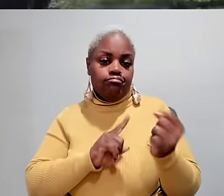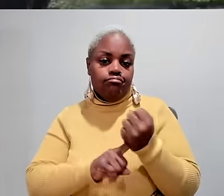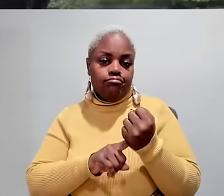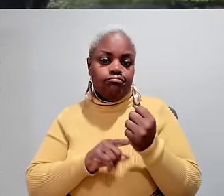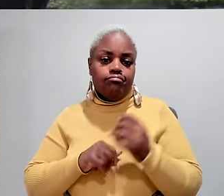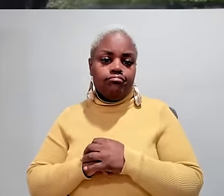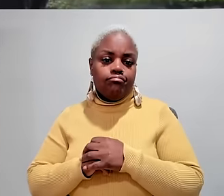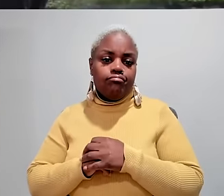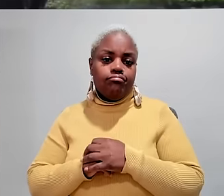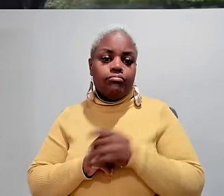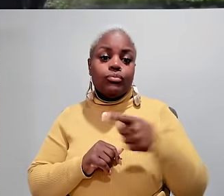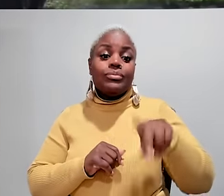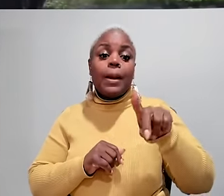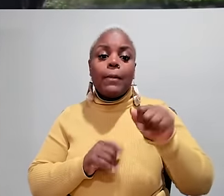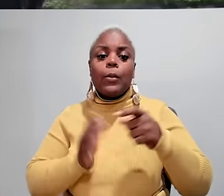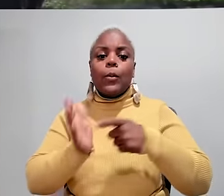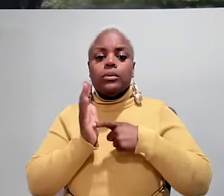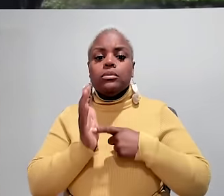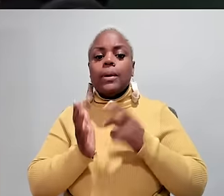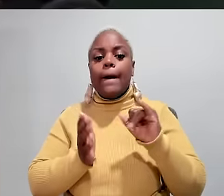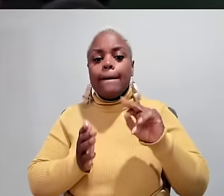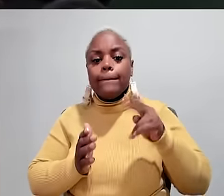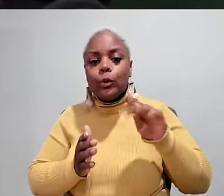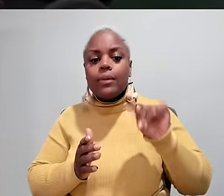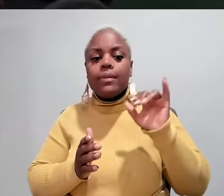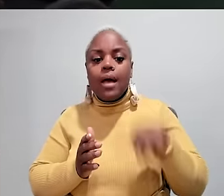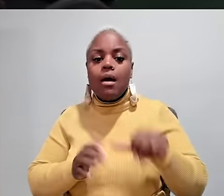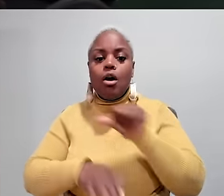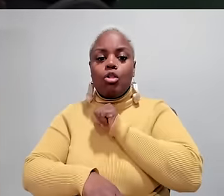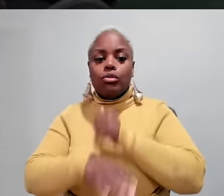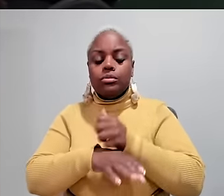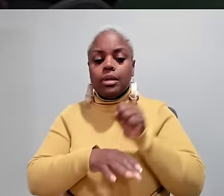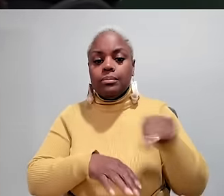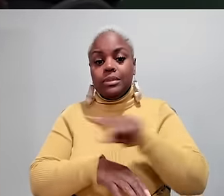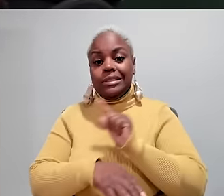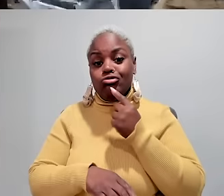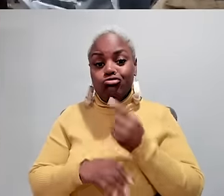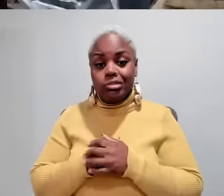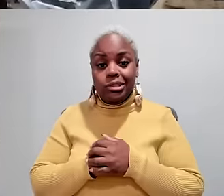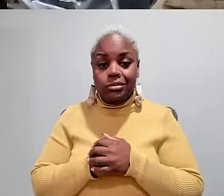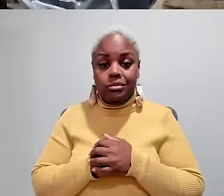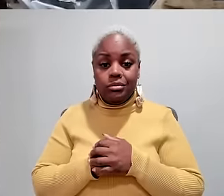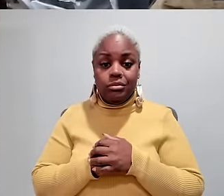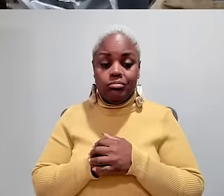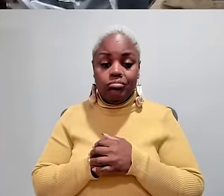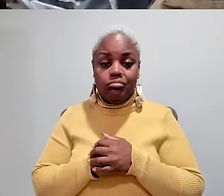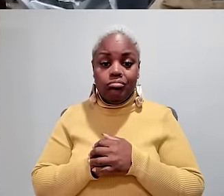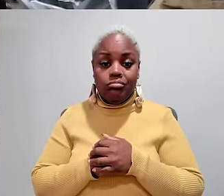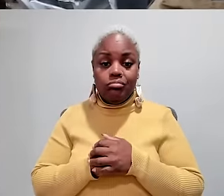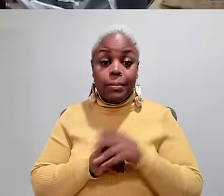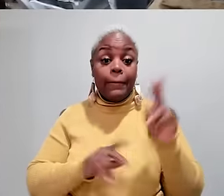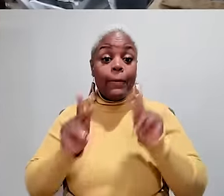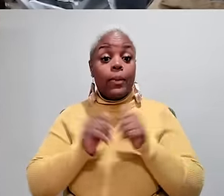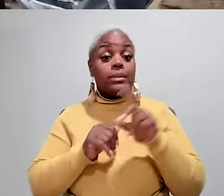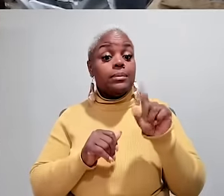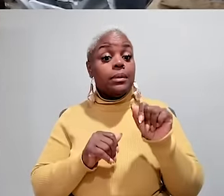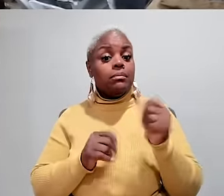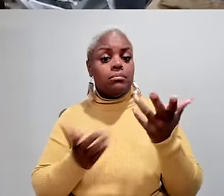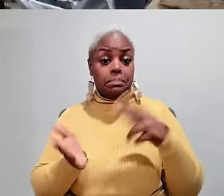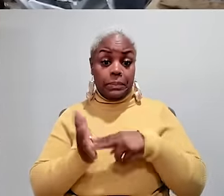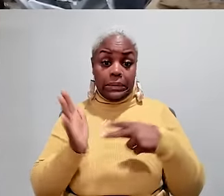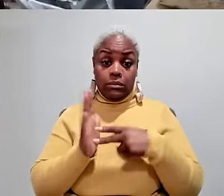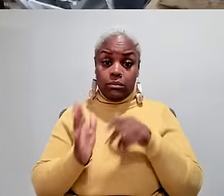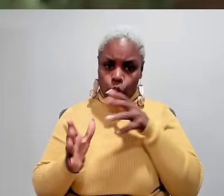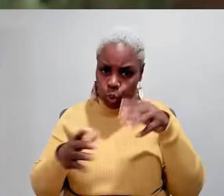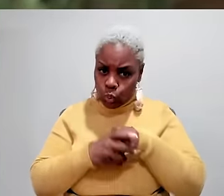improving conditions for those with disabilities requires their input, and that authorities take them seriously. LYNN